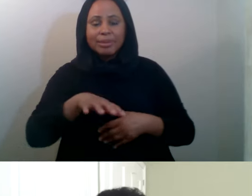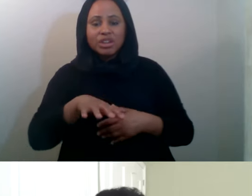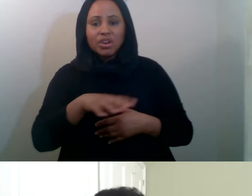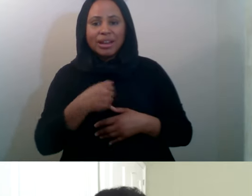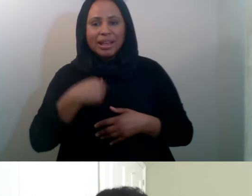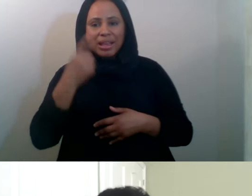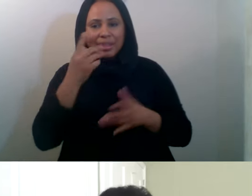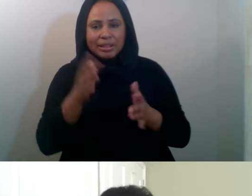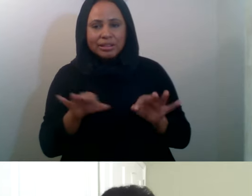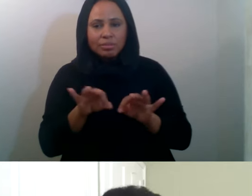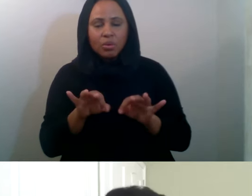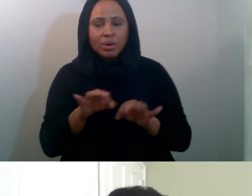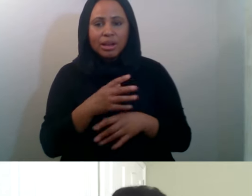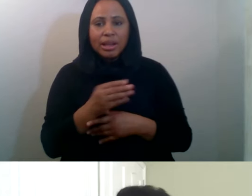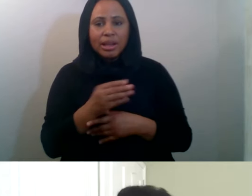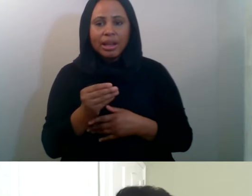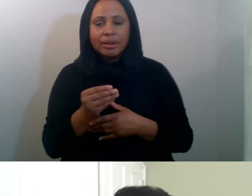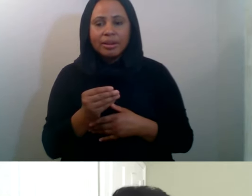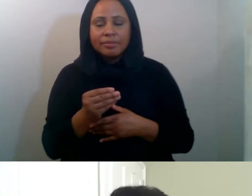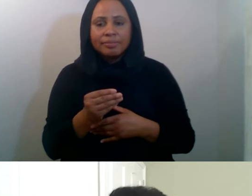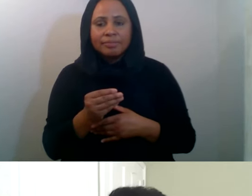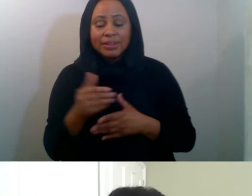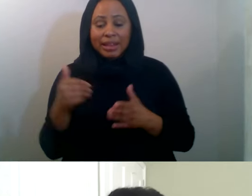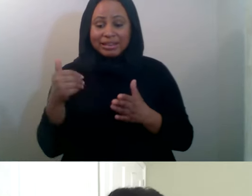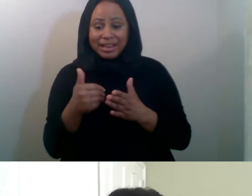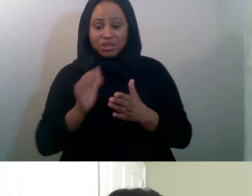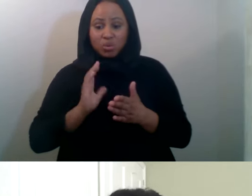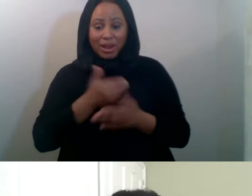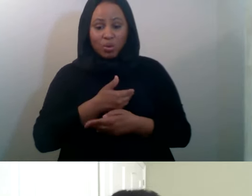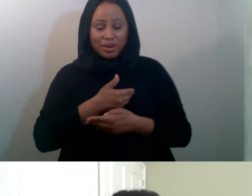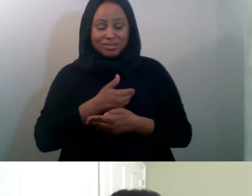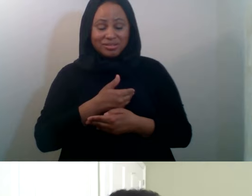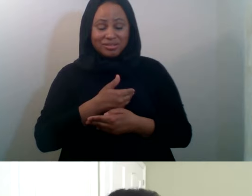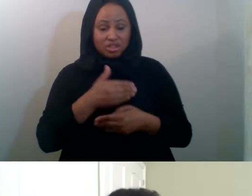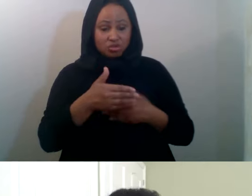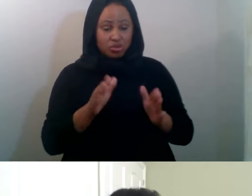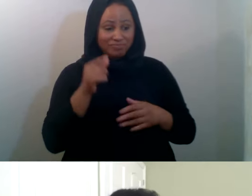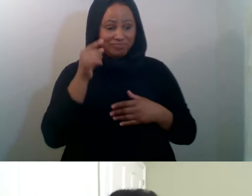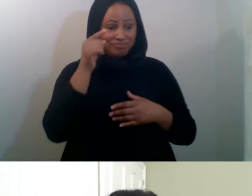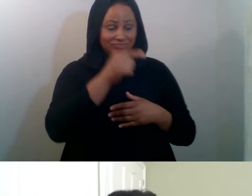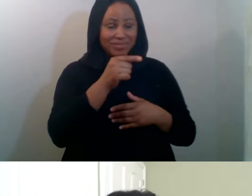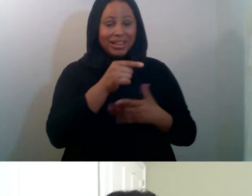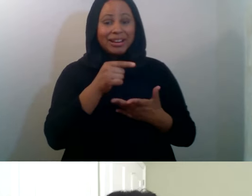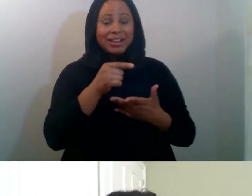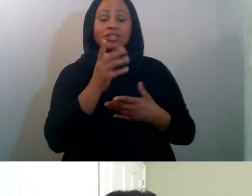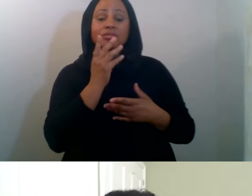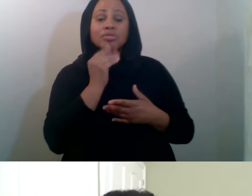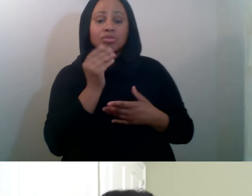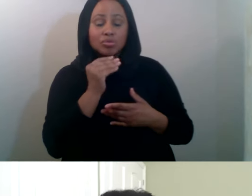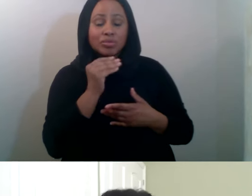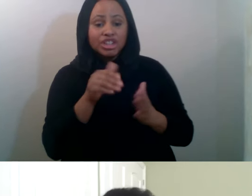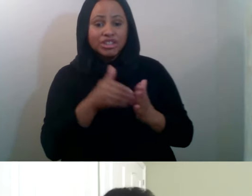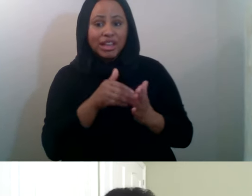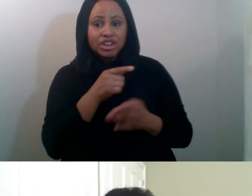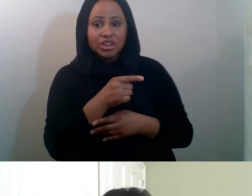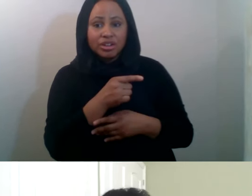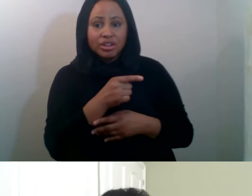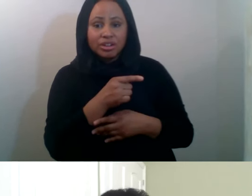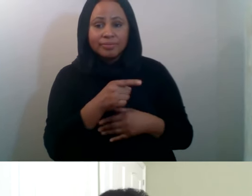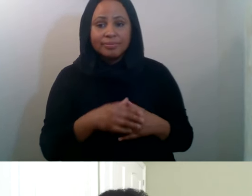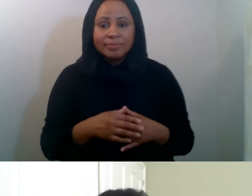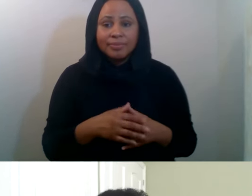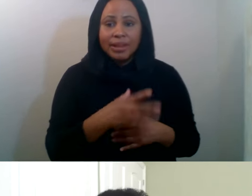our, um, our room is the Jewish Life Center. And we actually end up working with them a lot more than any other groups on campus, surprisingly, as another religious